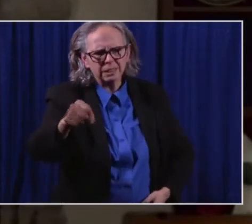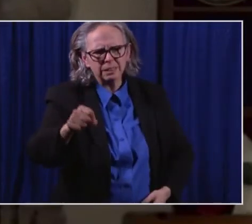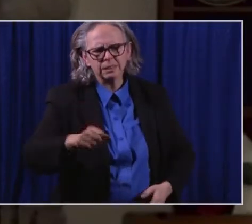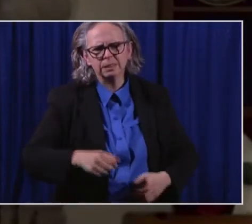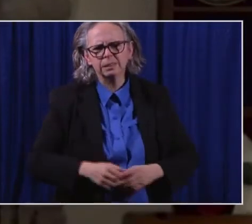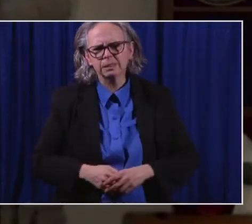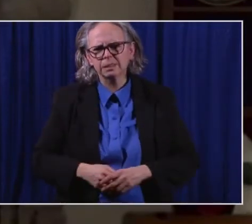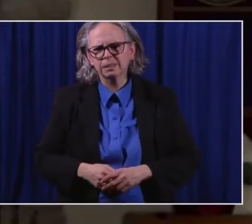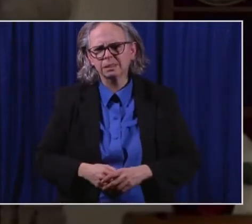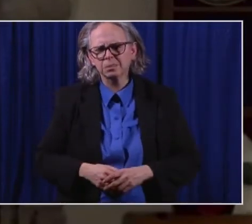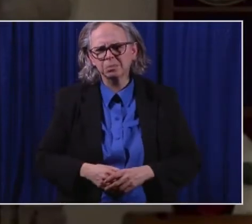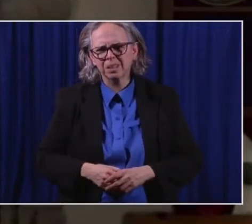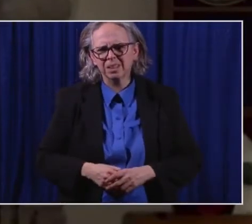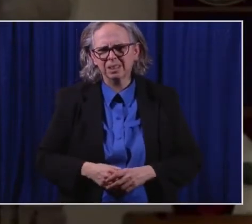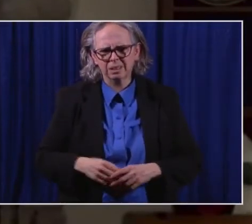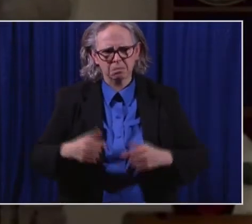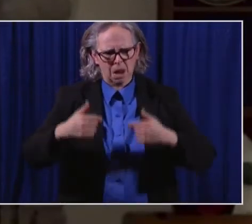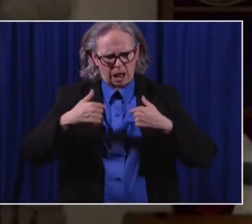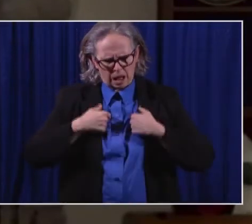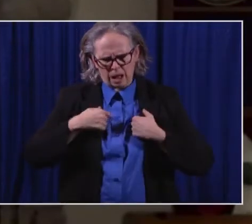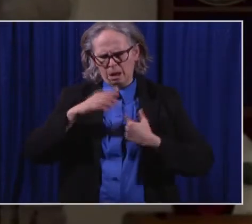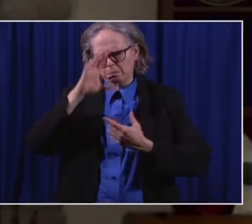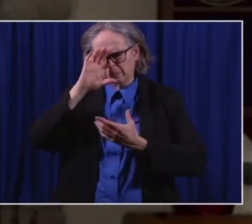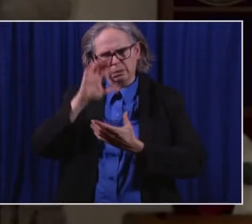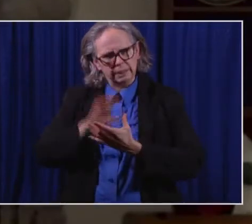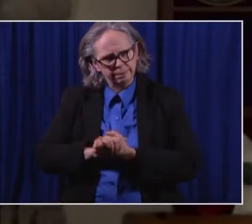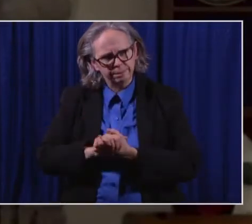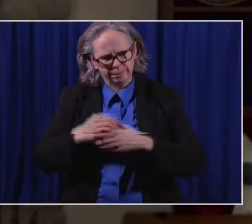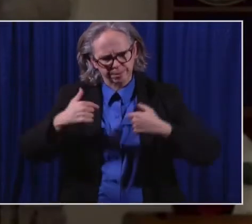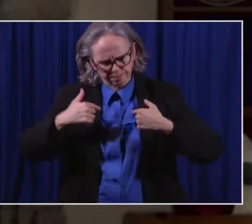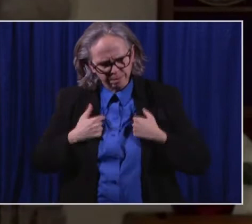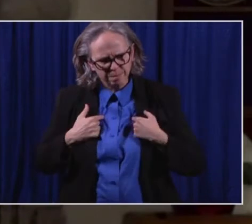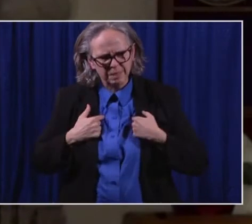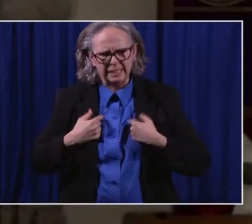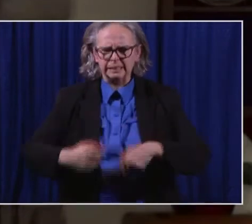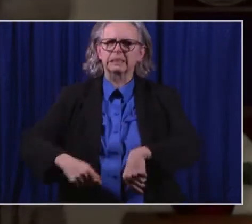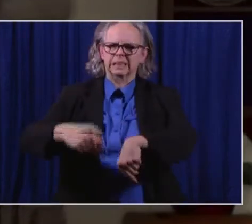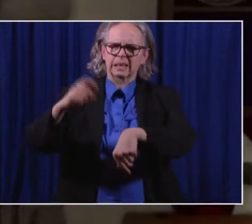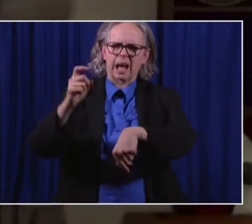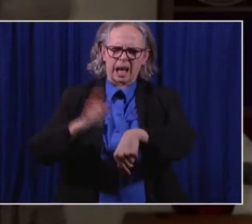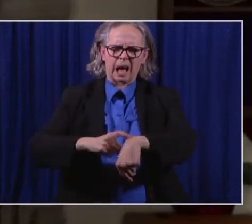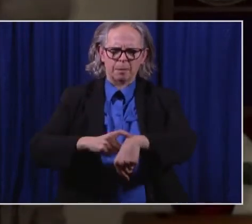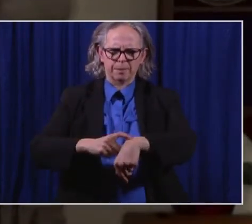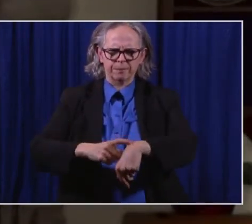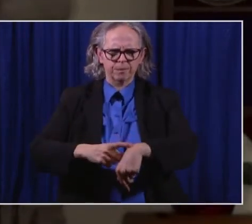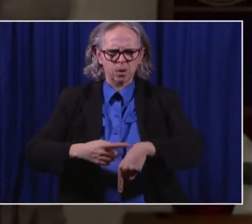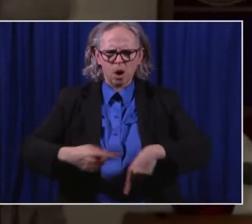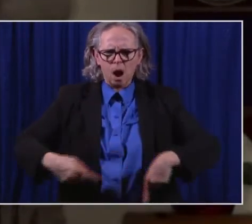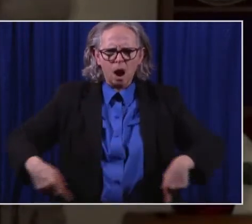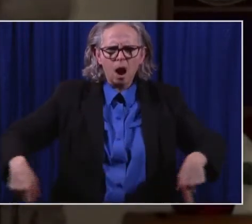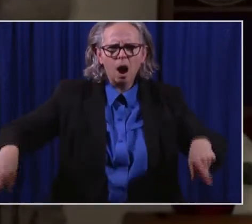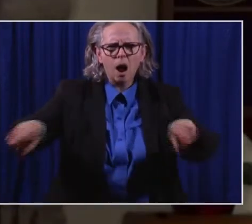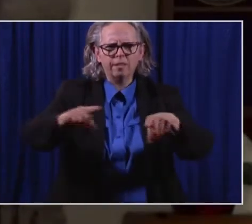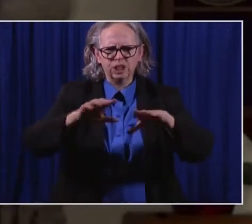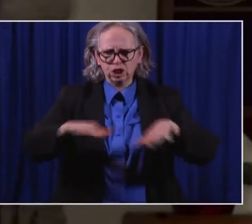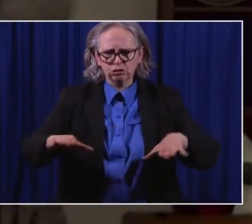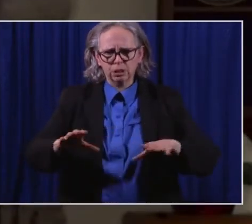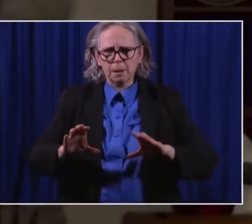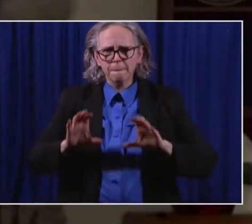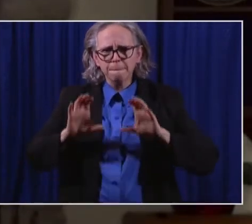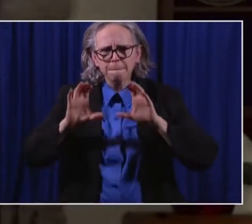believe, uh, I believe it's time to get all our children who want to be in class back in class.